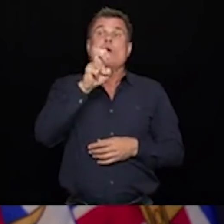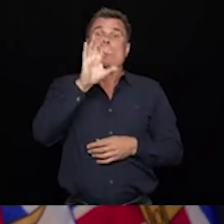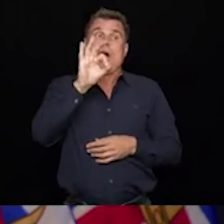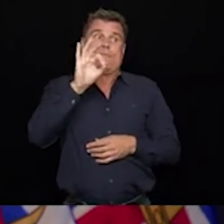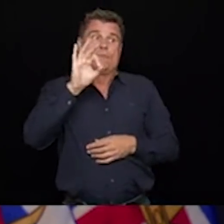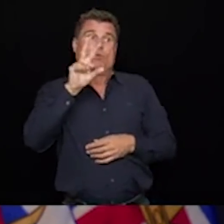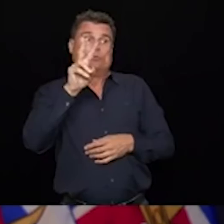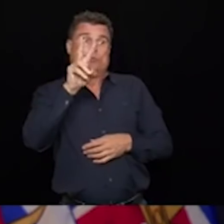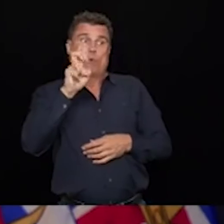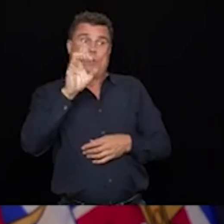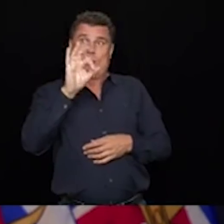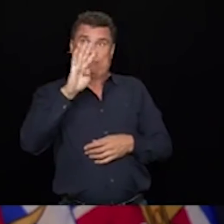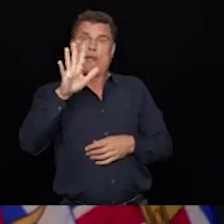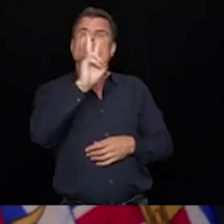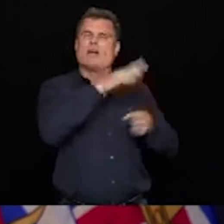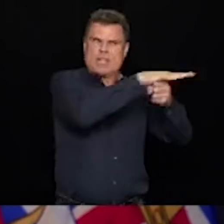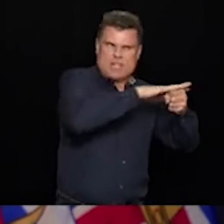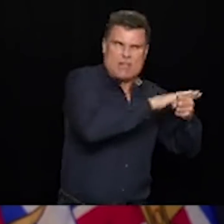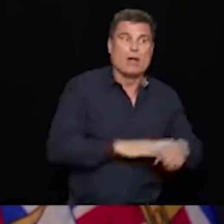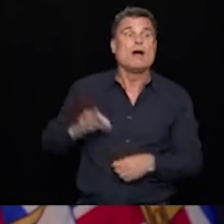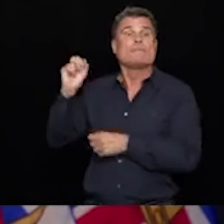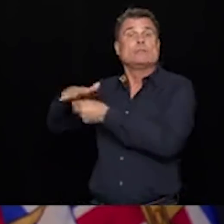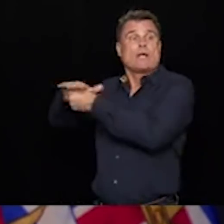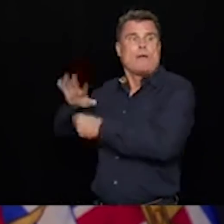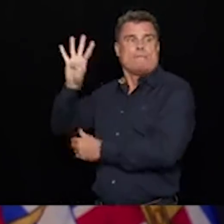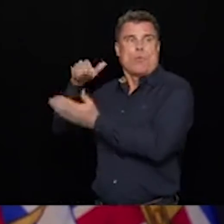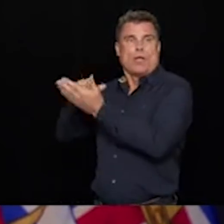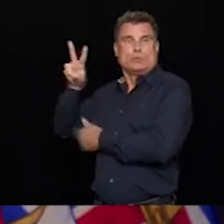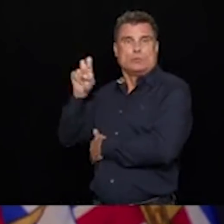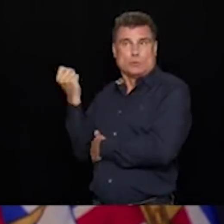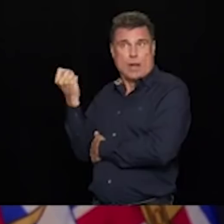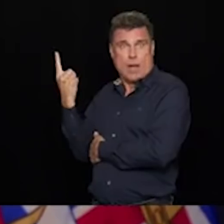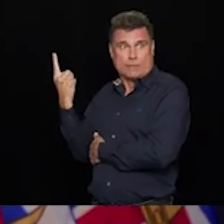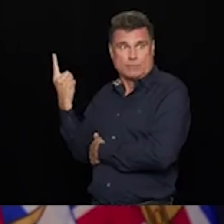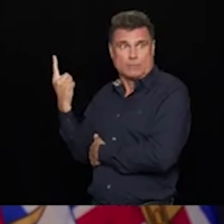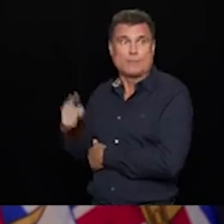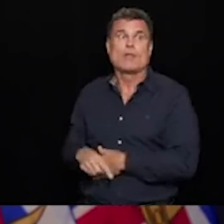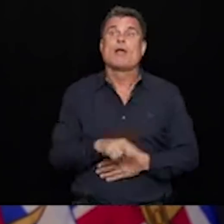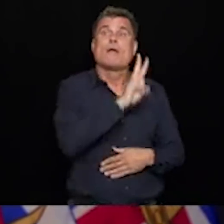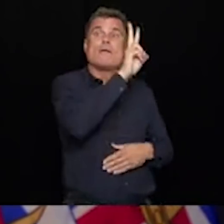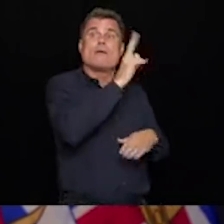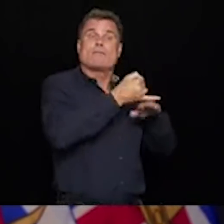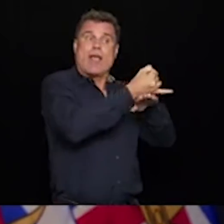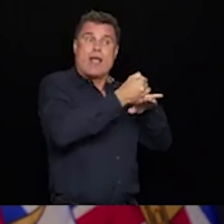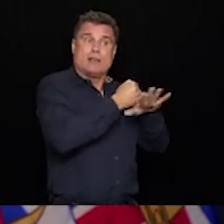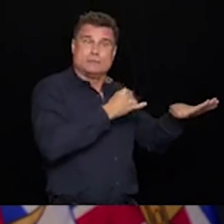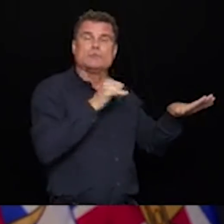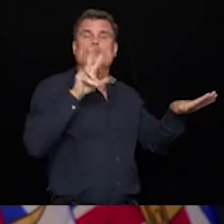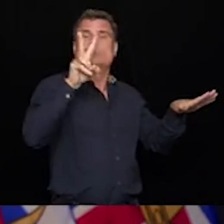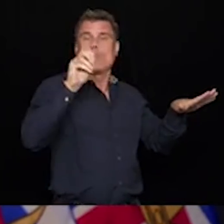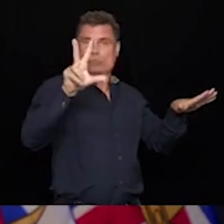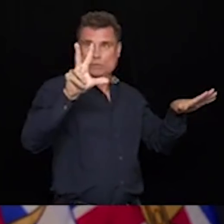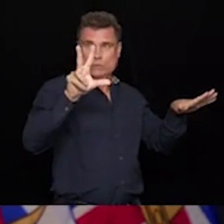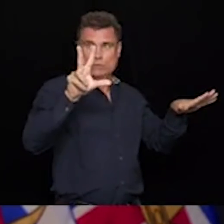4,211 in the Fraser Health Region, 203 people in Vancouver Island Health, 508